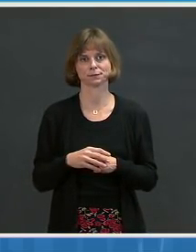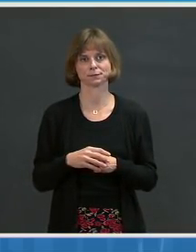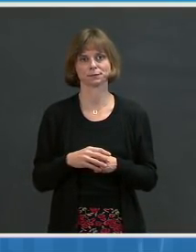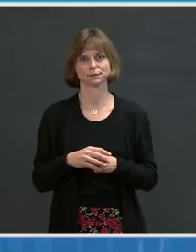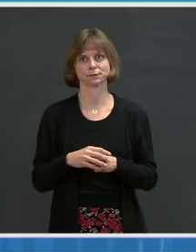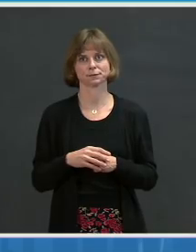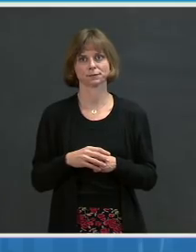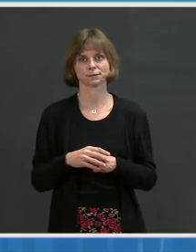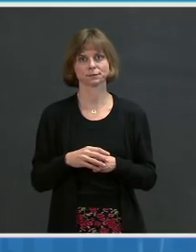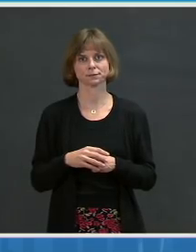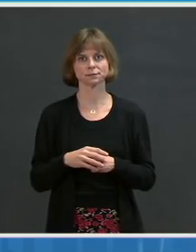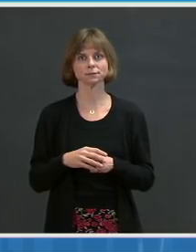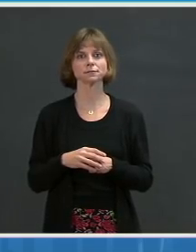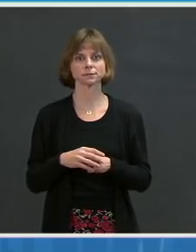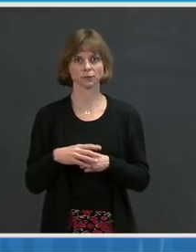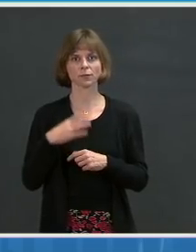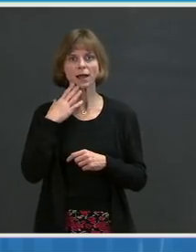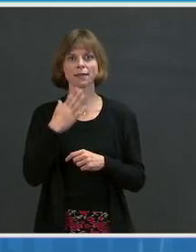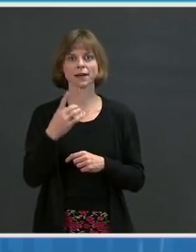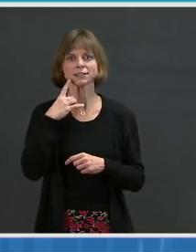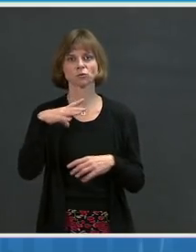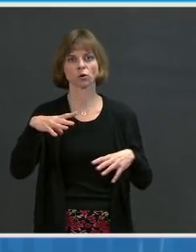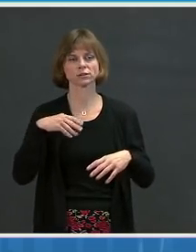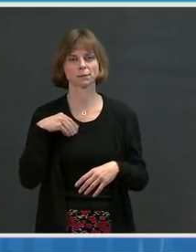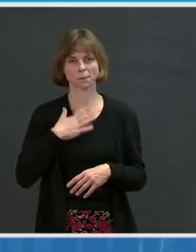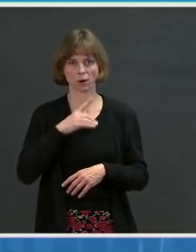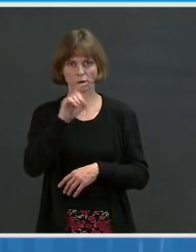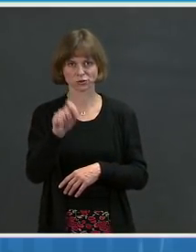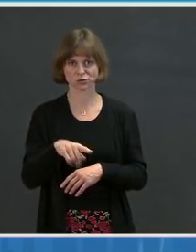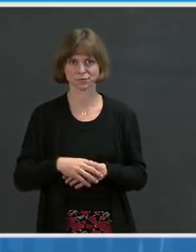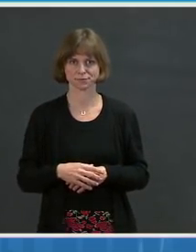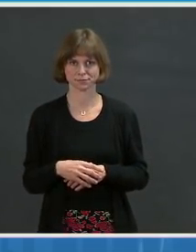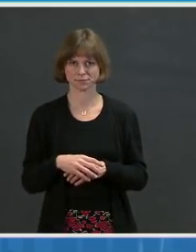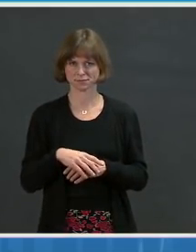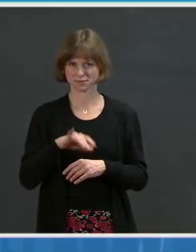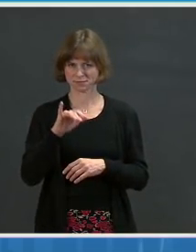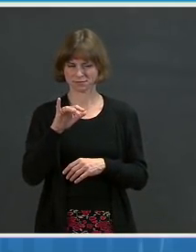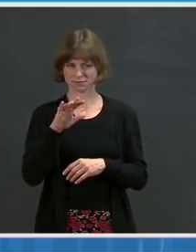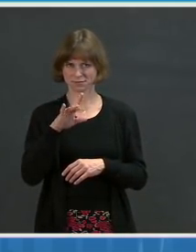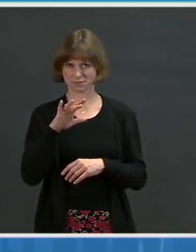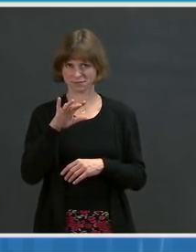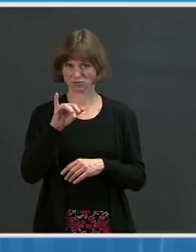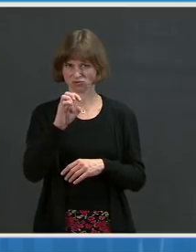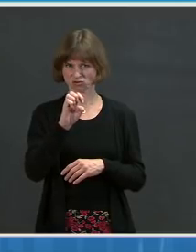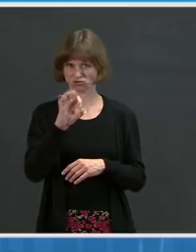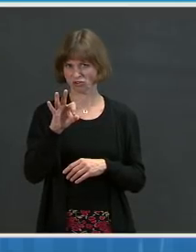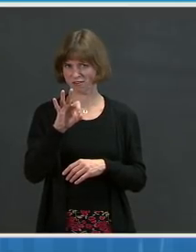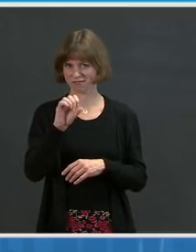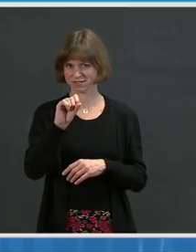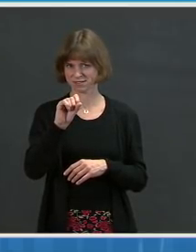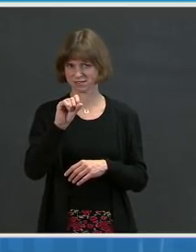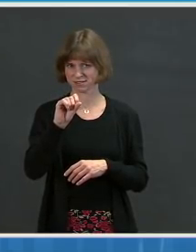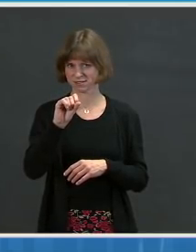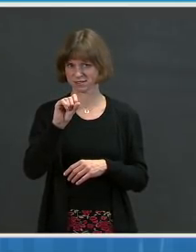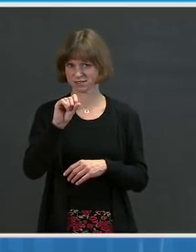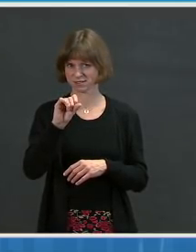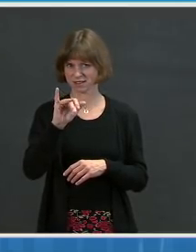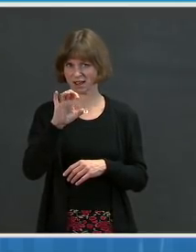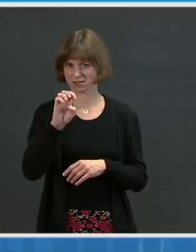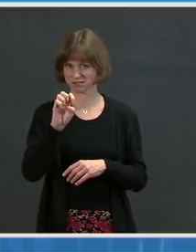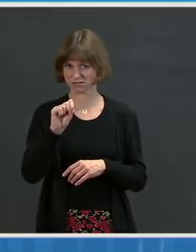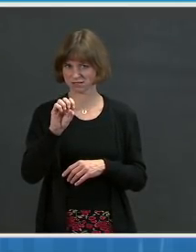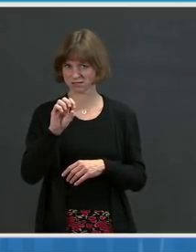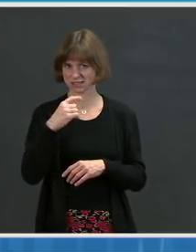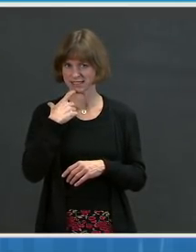Hi. Thank you for taking my question. And Jeff Sainz mentioned that you're caught up